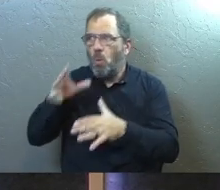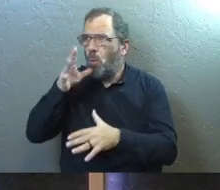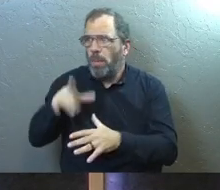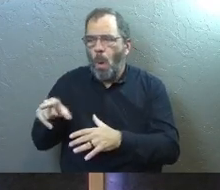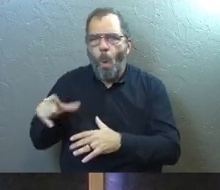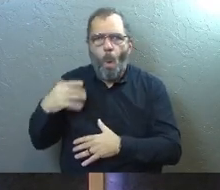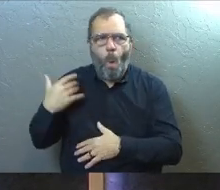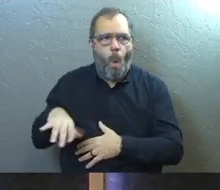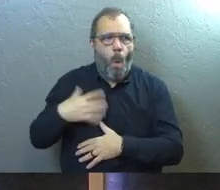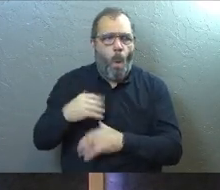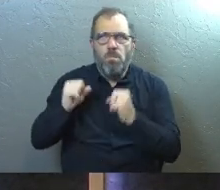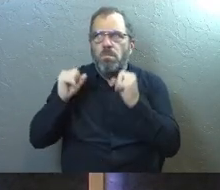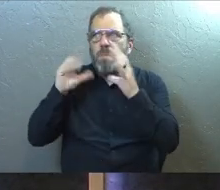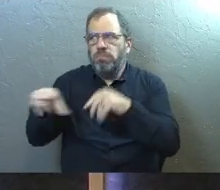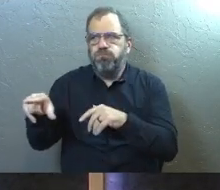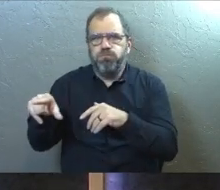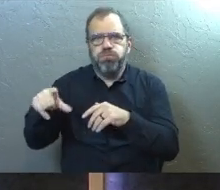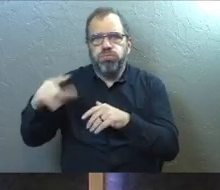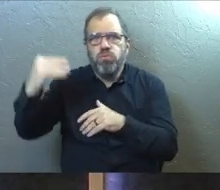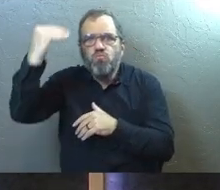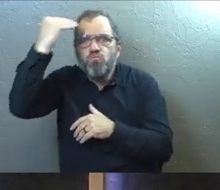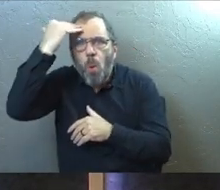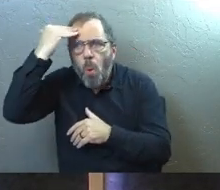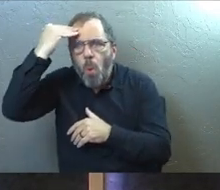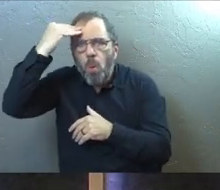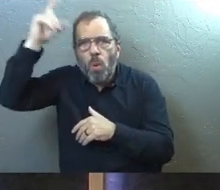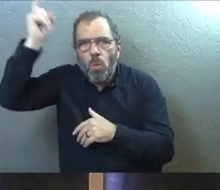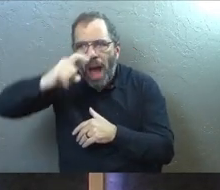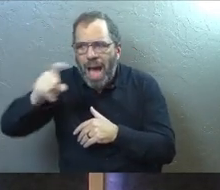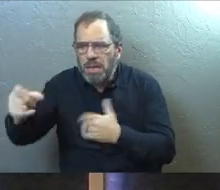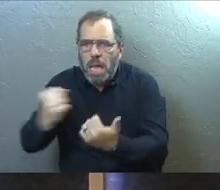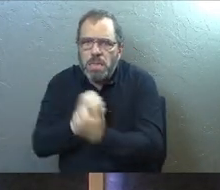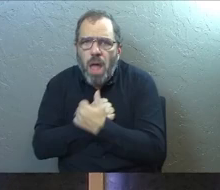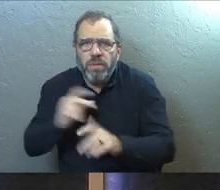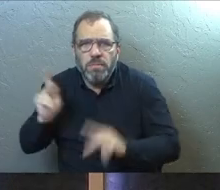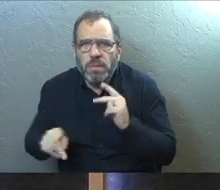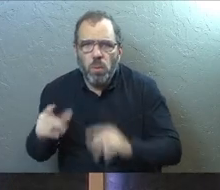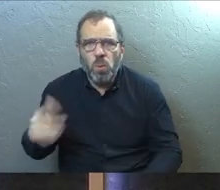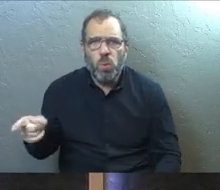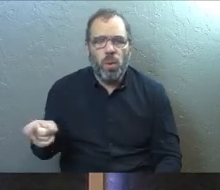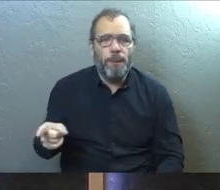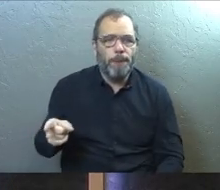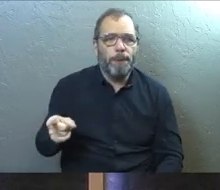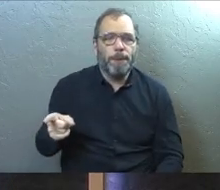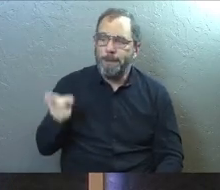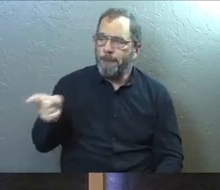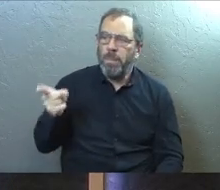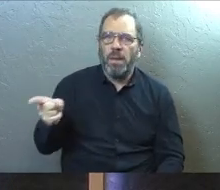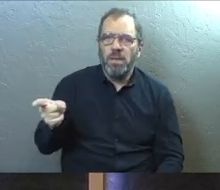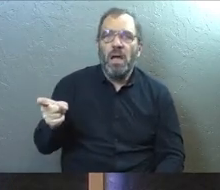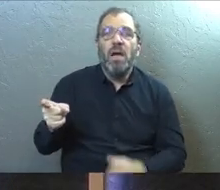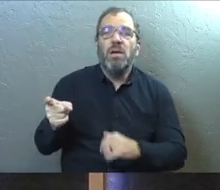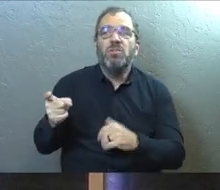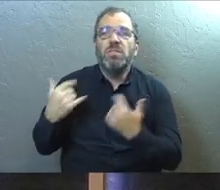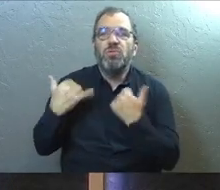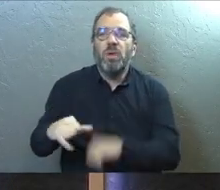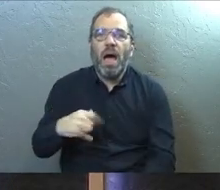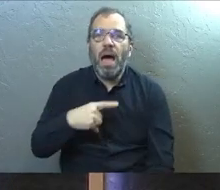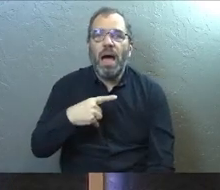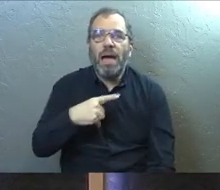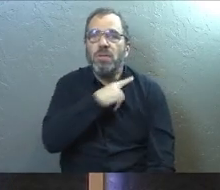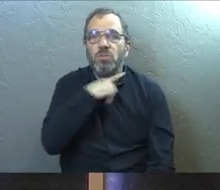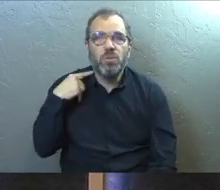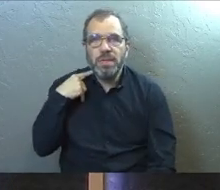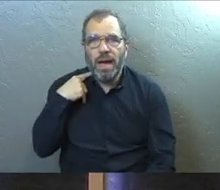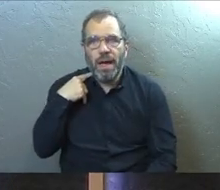lady, um, very, very insightful and loving toward people. Um, she had attempted suicide and it